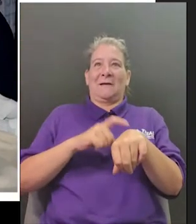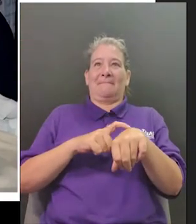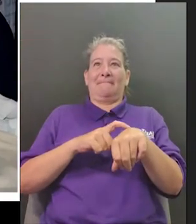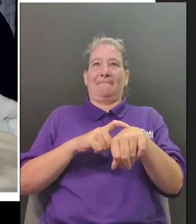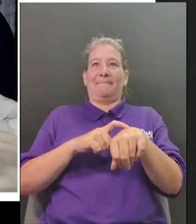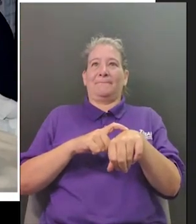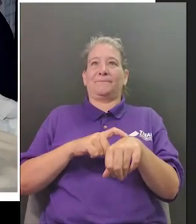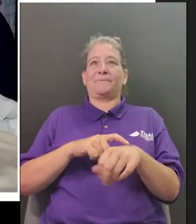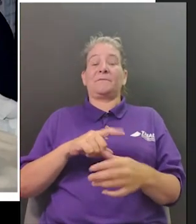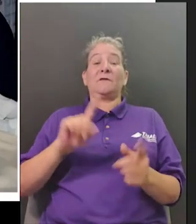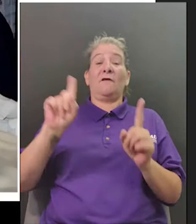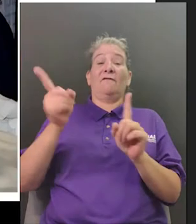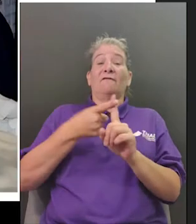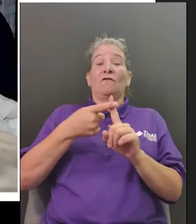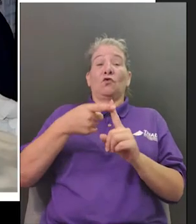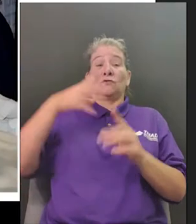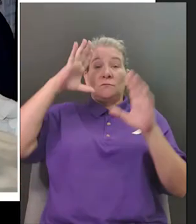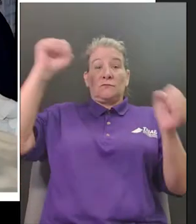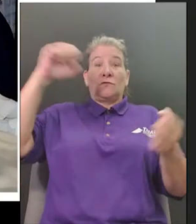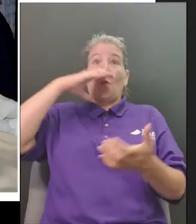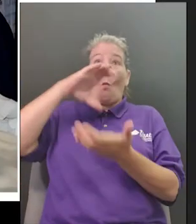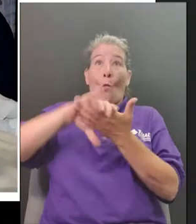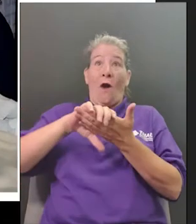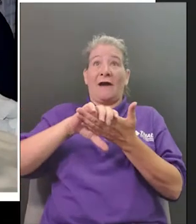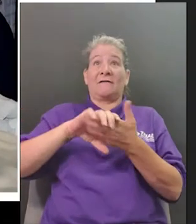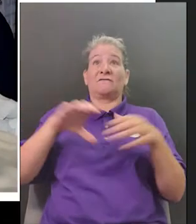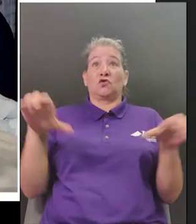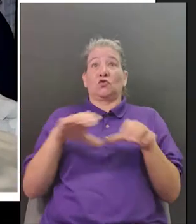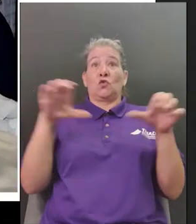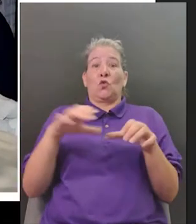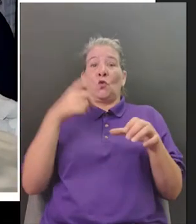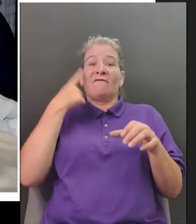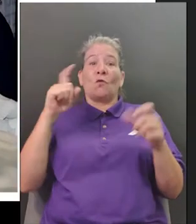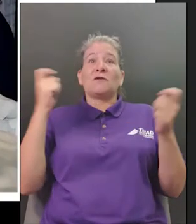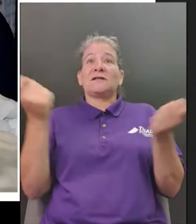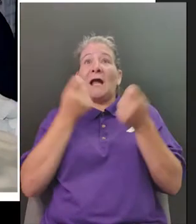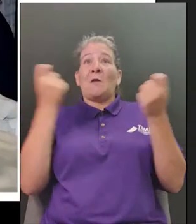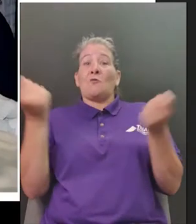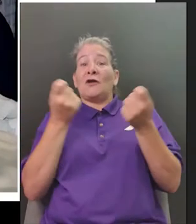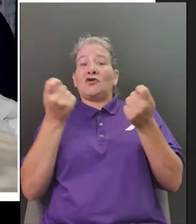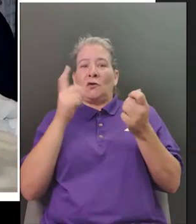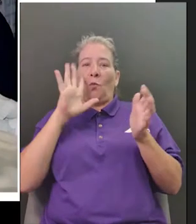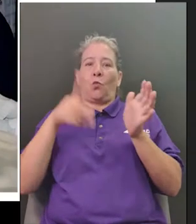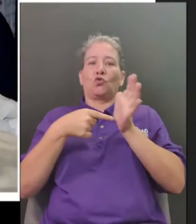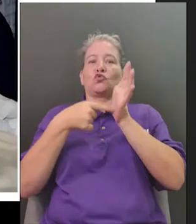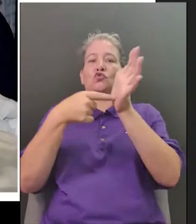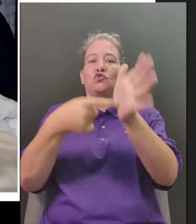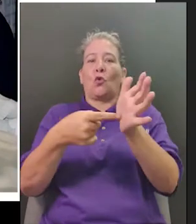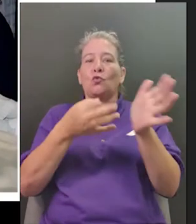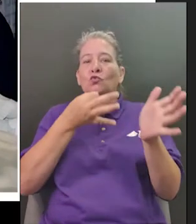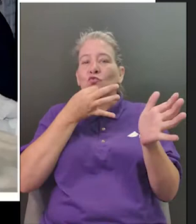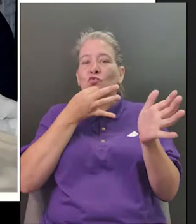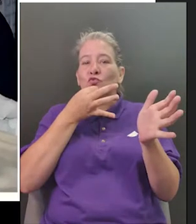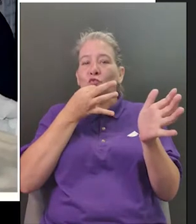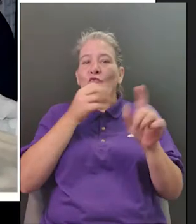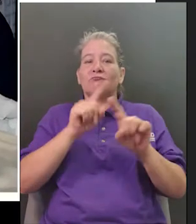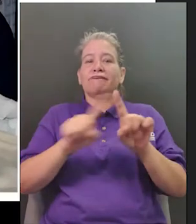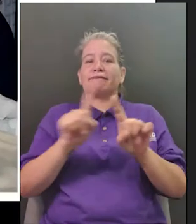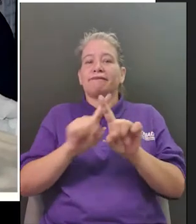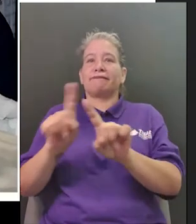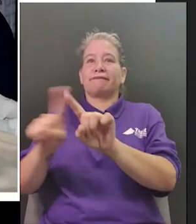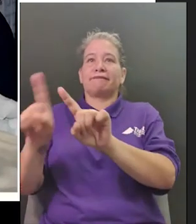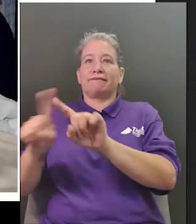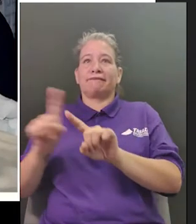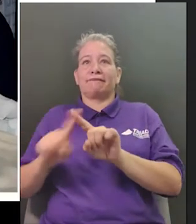as we do our poll here during the holiday and um if you can see on